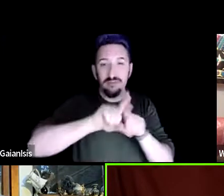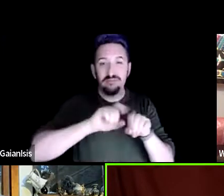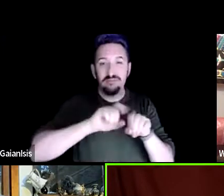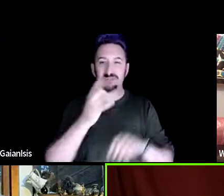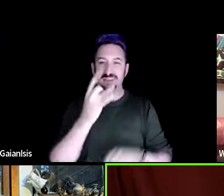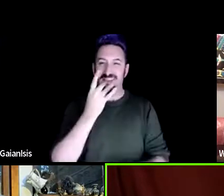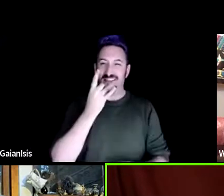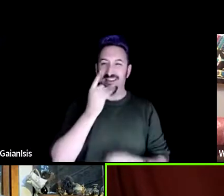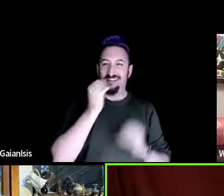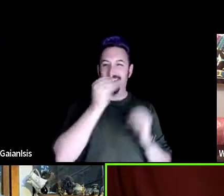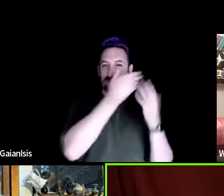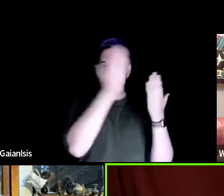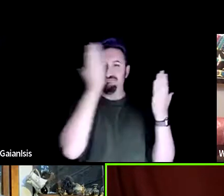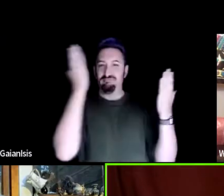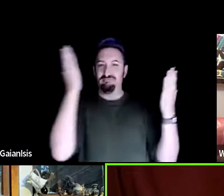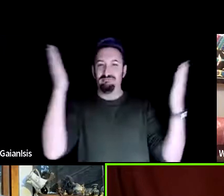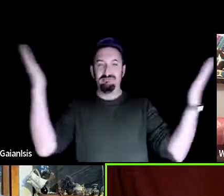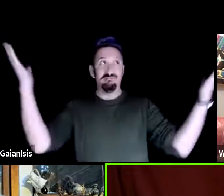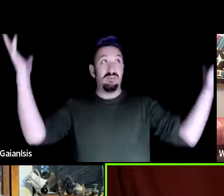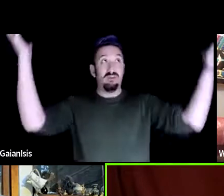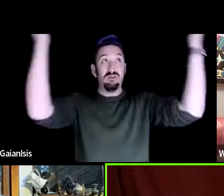And breathe in some of this night.